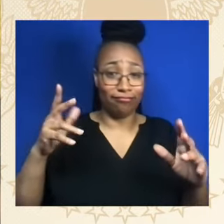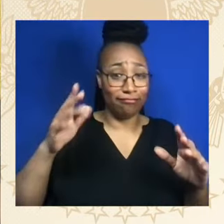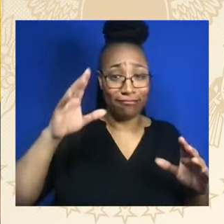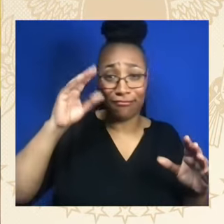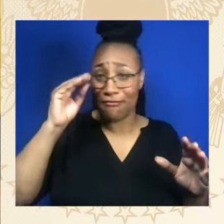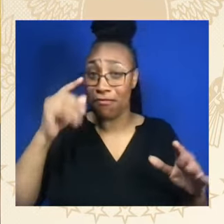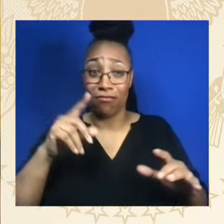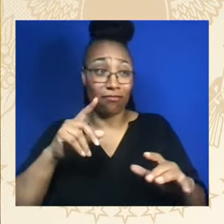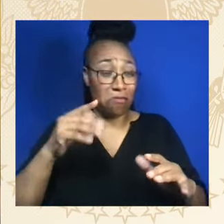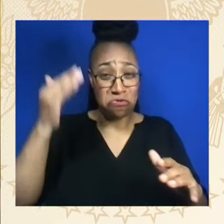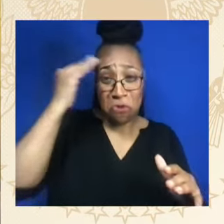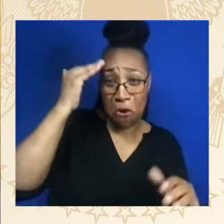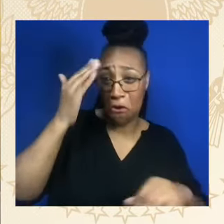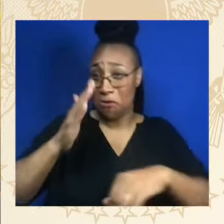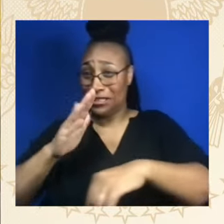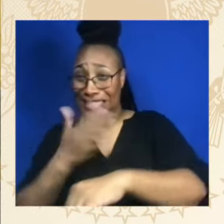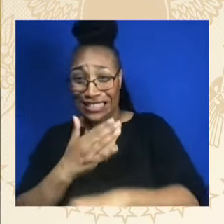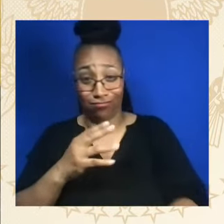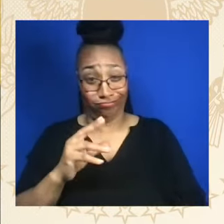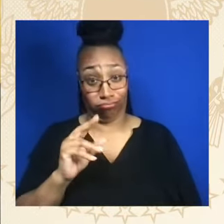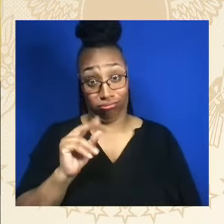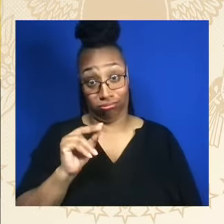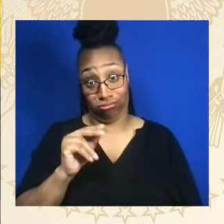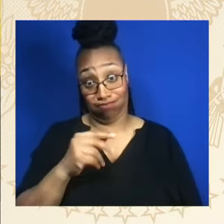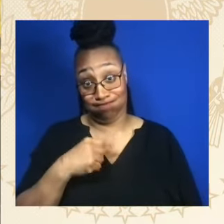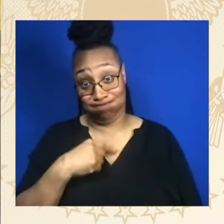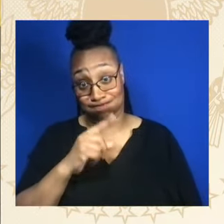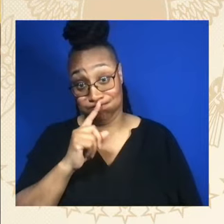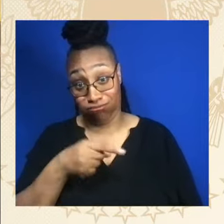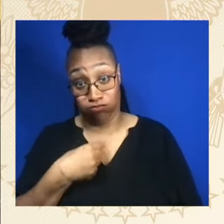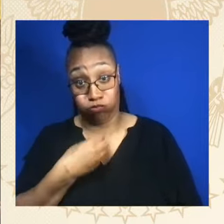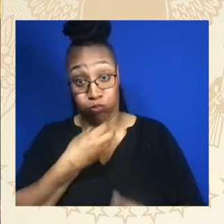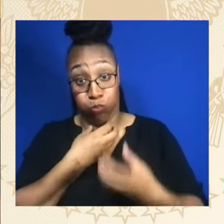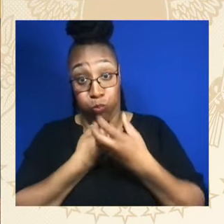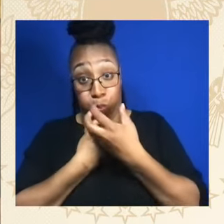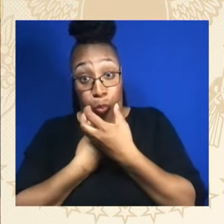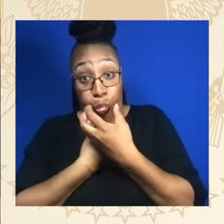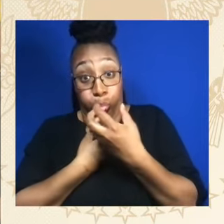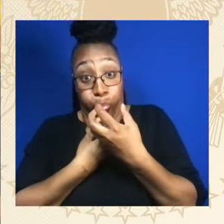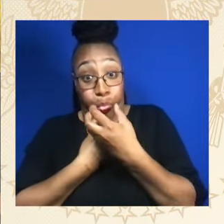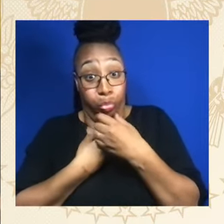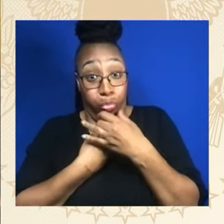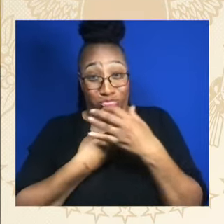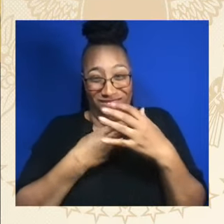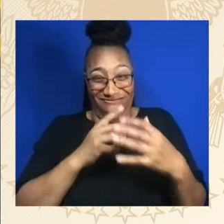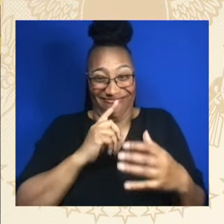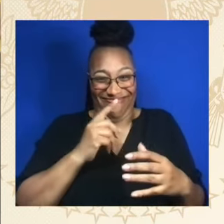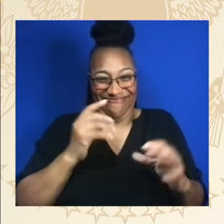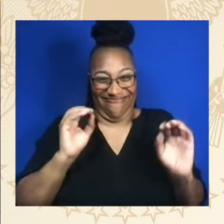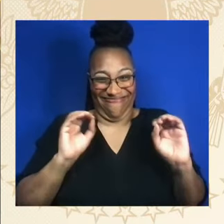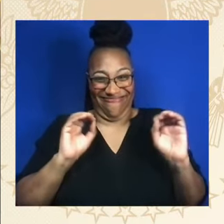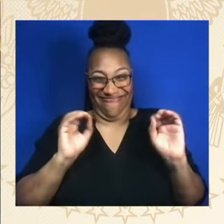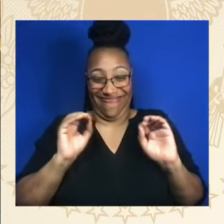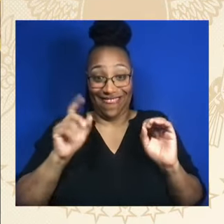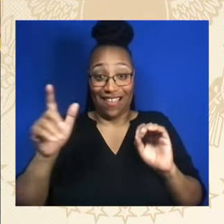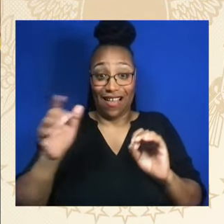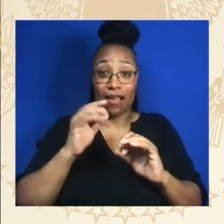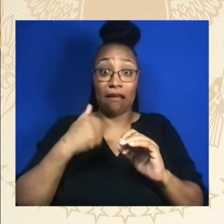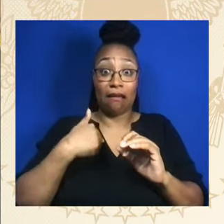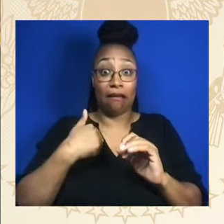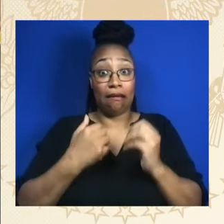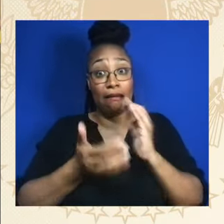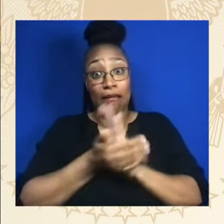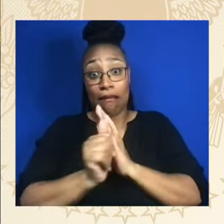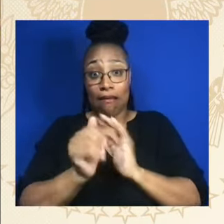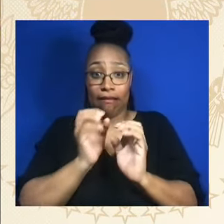And my dad played a reed instrument He played the saxophone and the clarinet And he could sing and he could dance He'd look at me once and I said Joe,